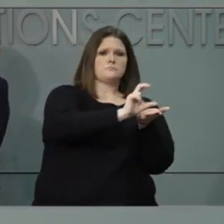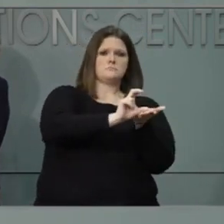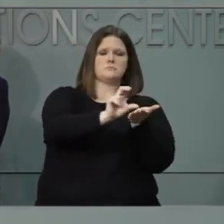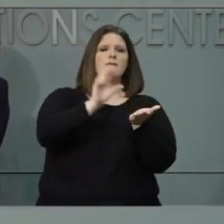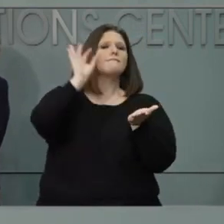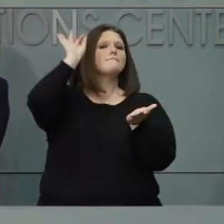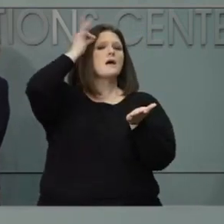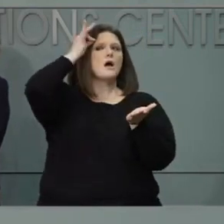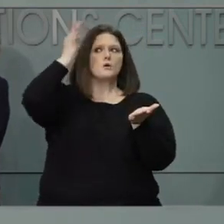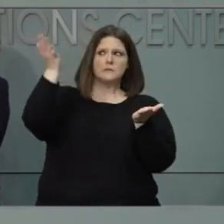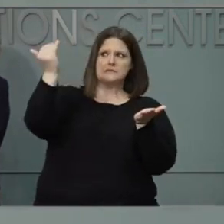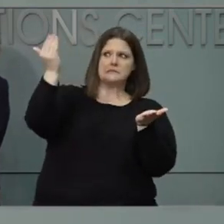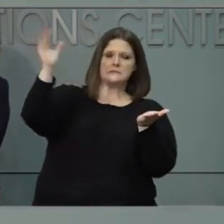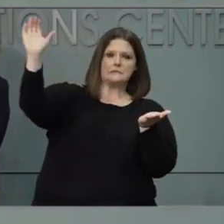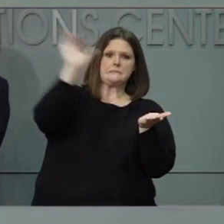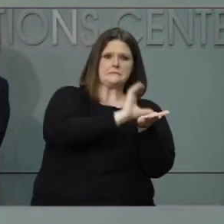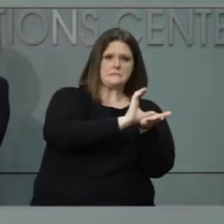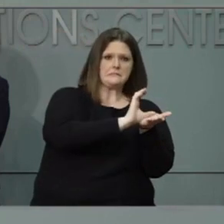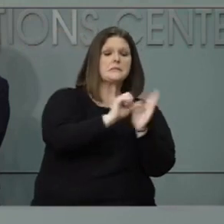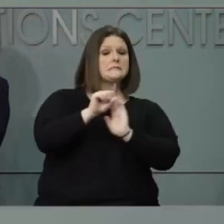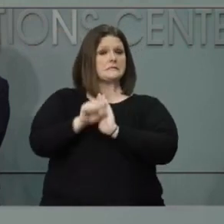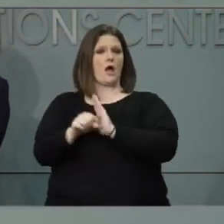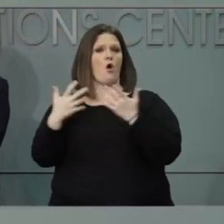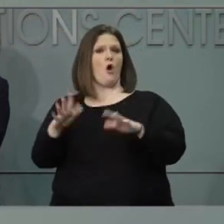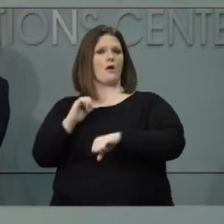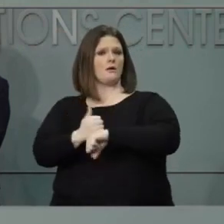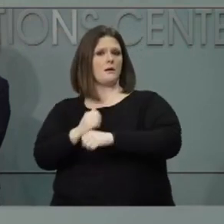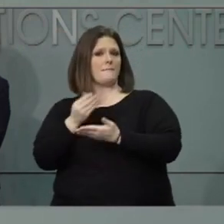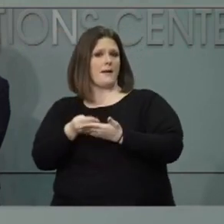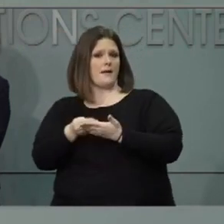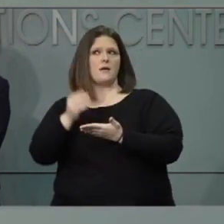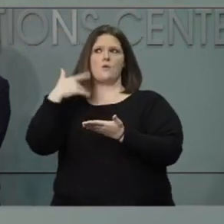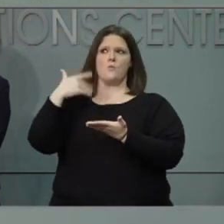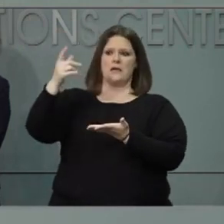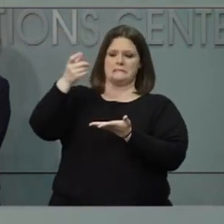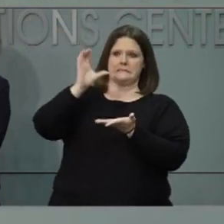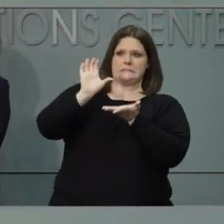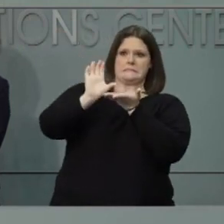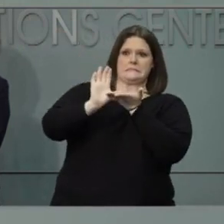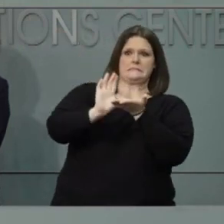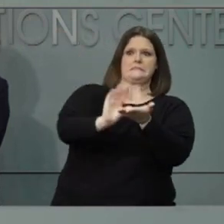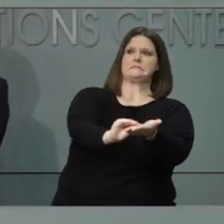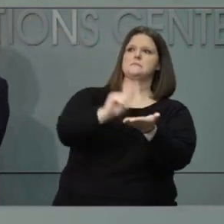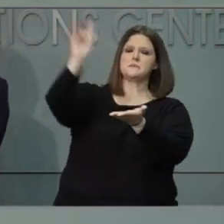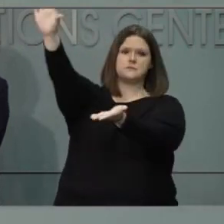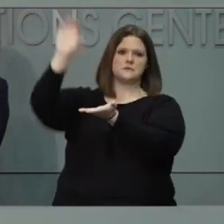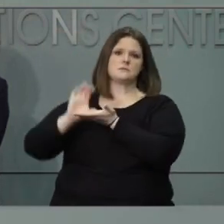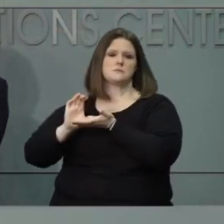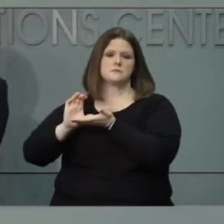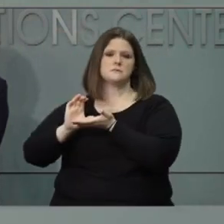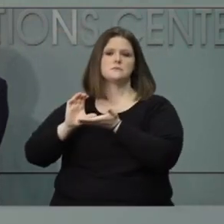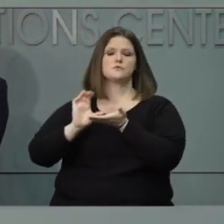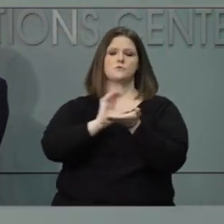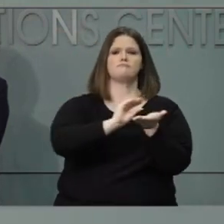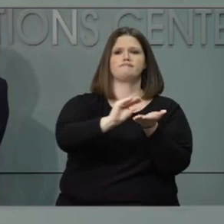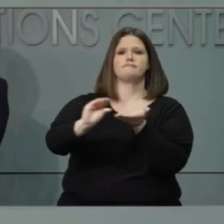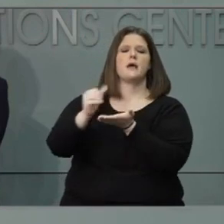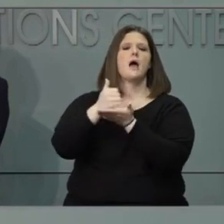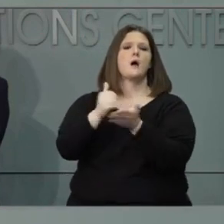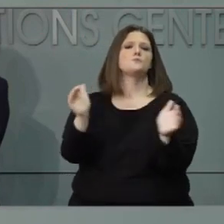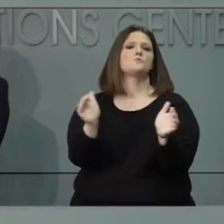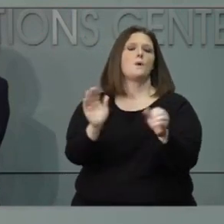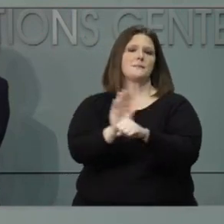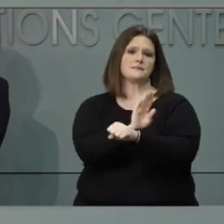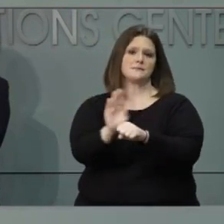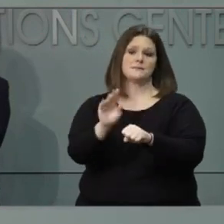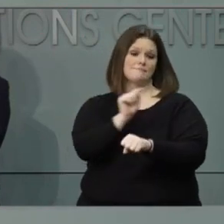funding to help replenish that. Small businesses in North Carolina are the backbone of our economy, and we